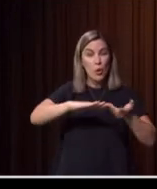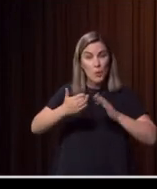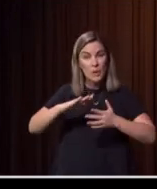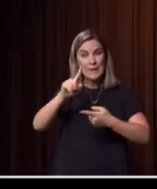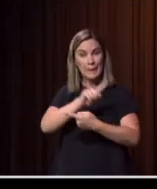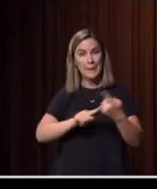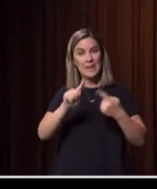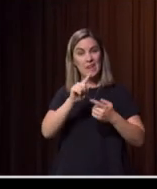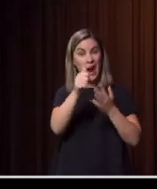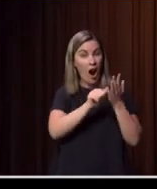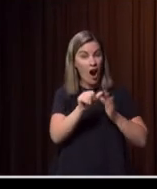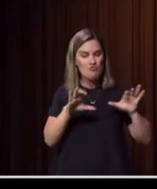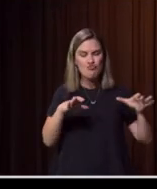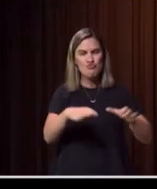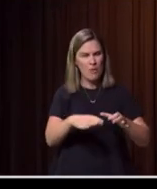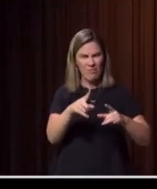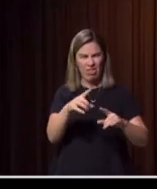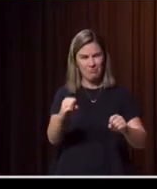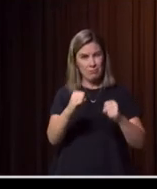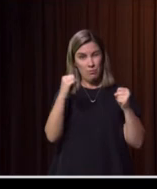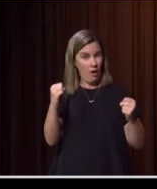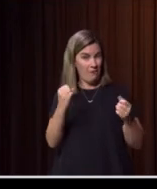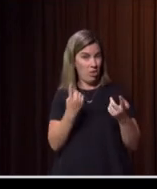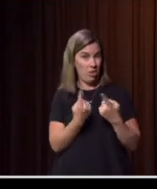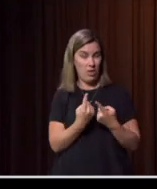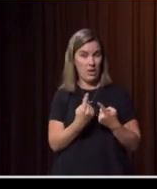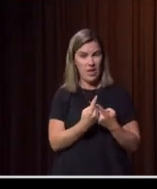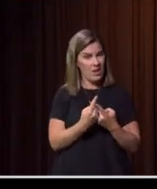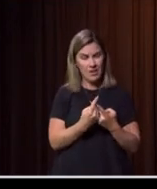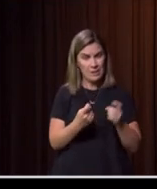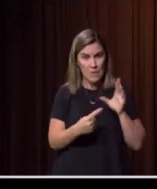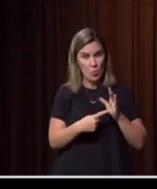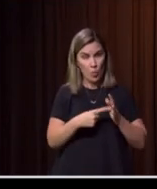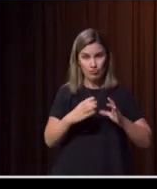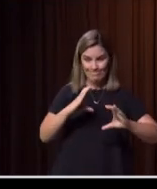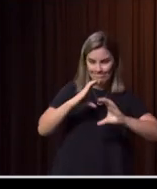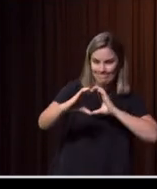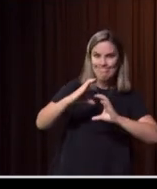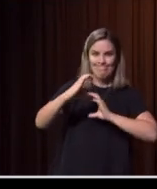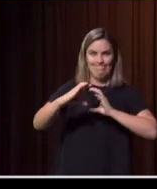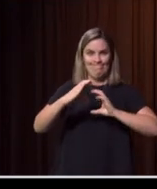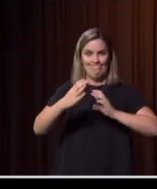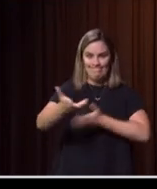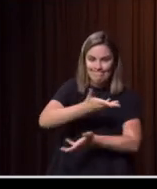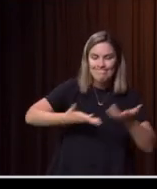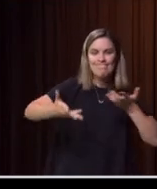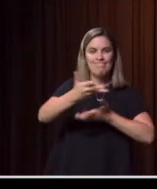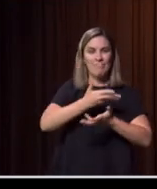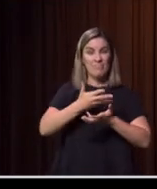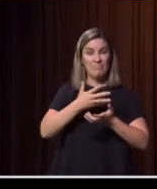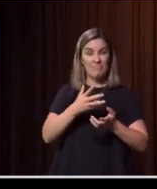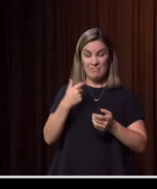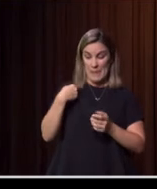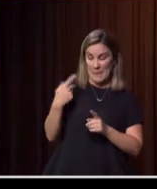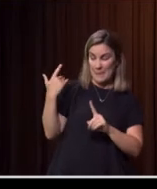signals that's come through. And even at my meeting at Braidwood only a couple of weeks ago, and again at Cobargo this morning, catching up